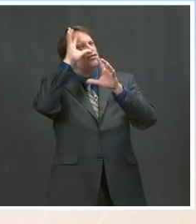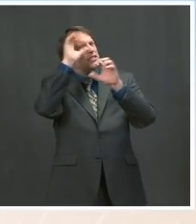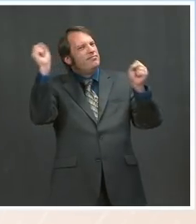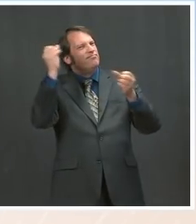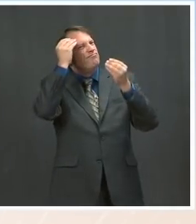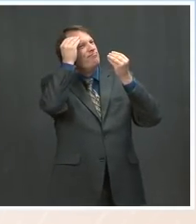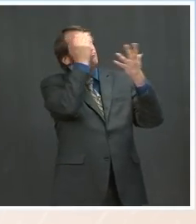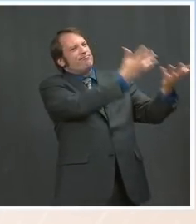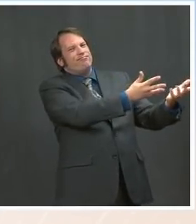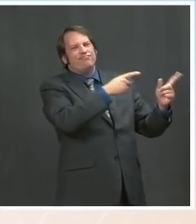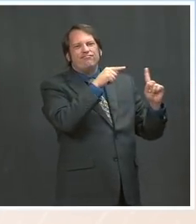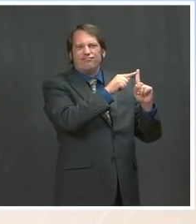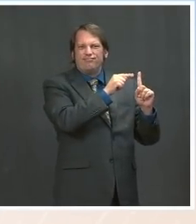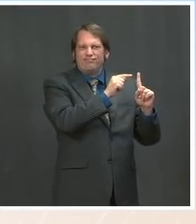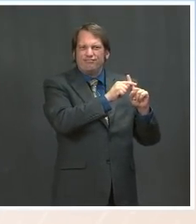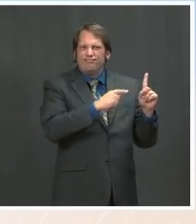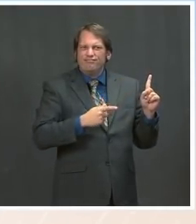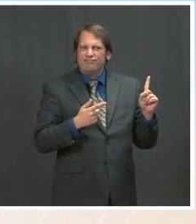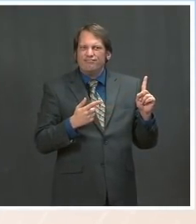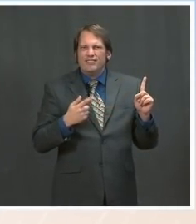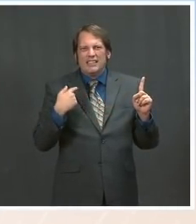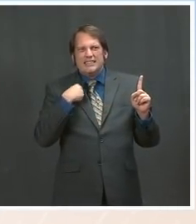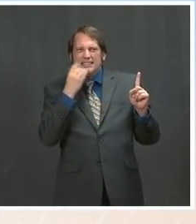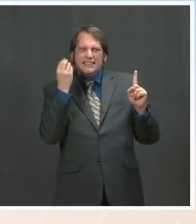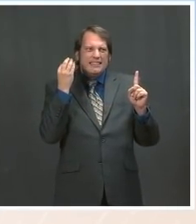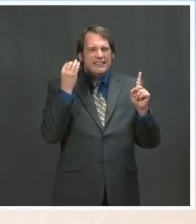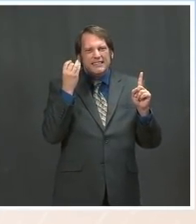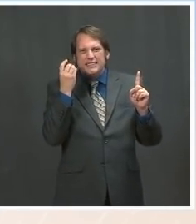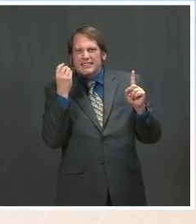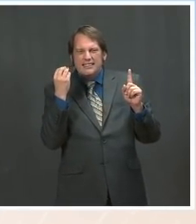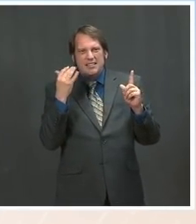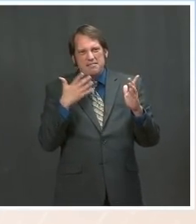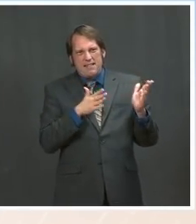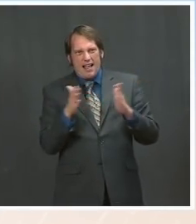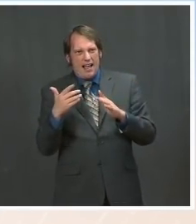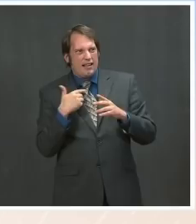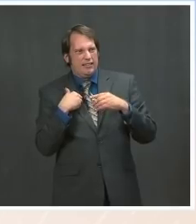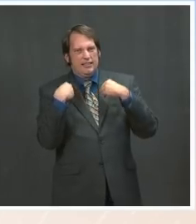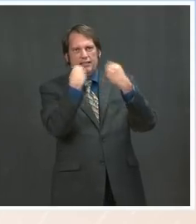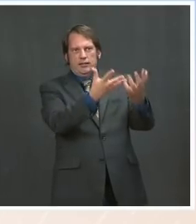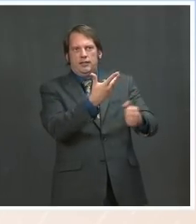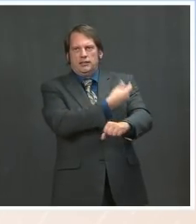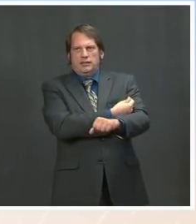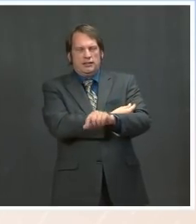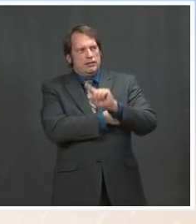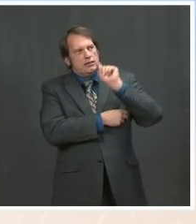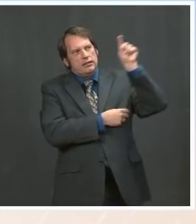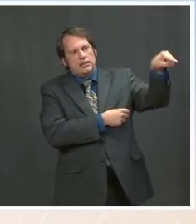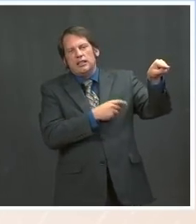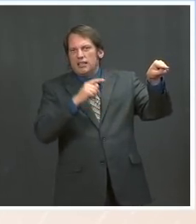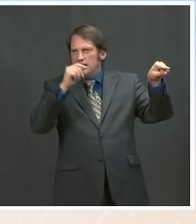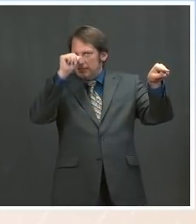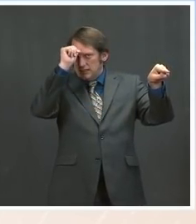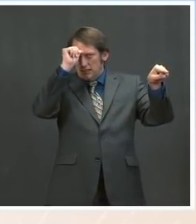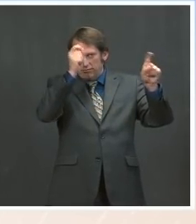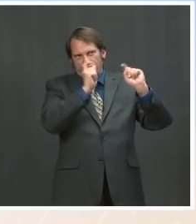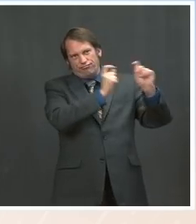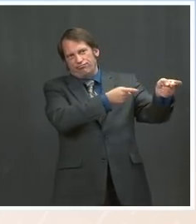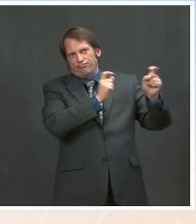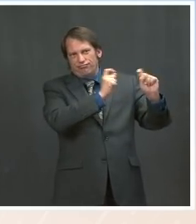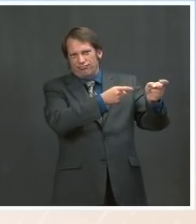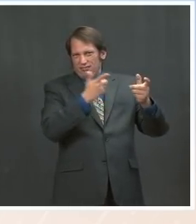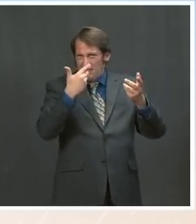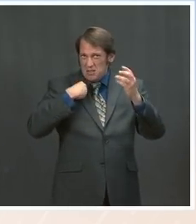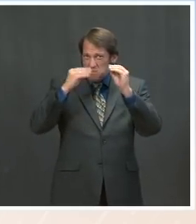request was being considered and would be acted, in quotes, at the earliest. Could you provide some more details on that, maybe some timeline? Ms. Sure.